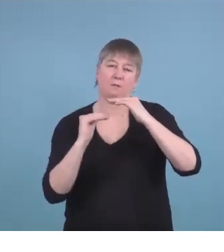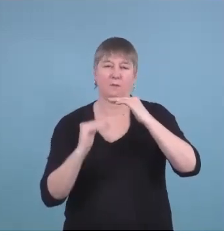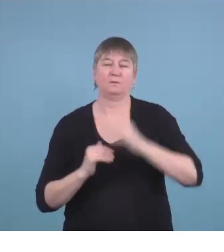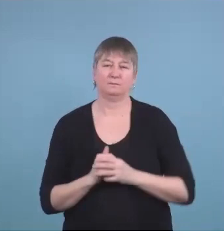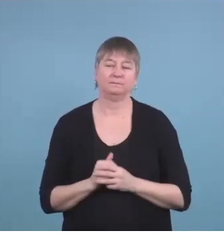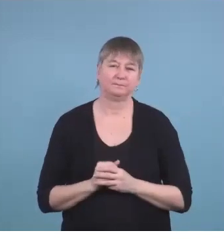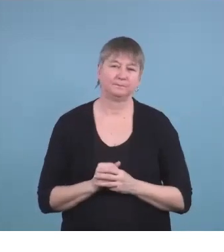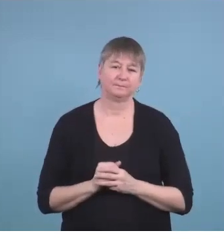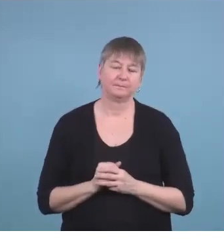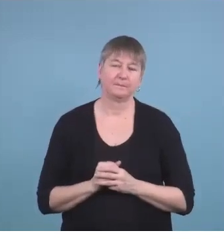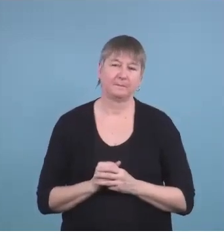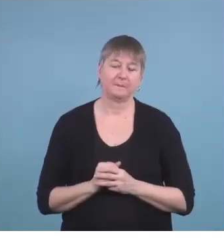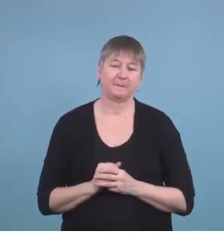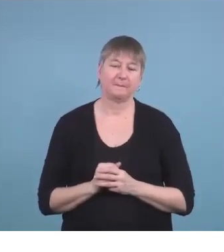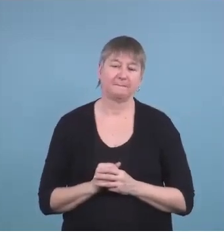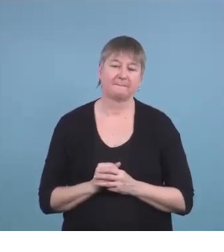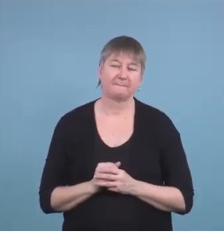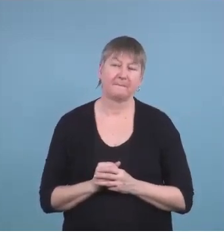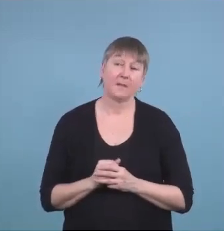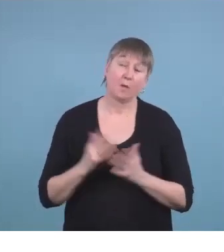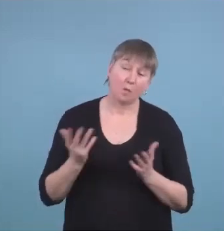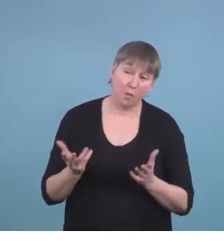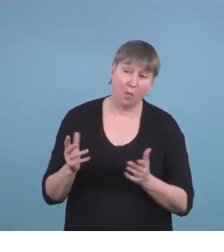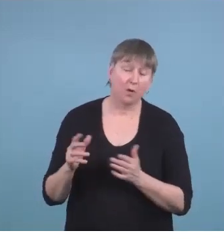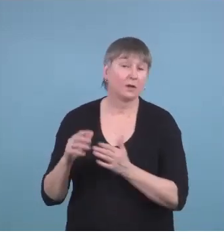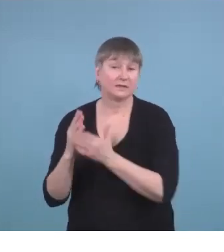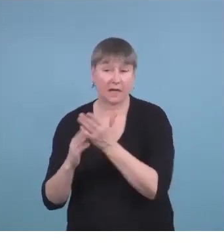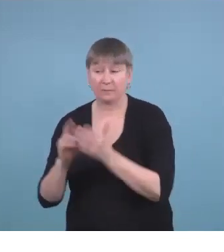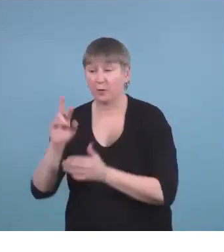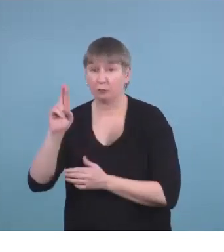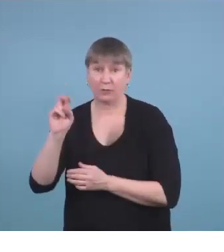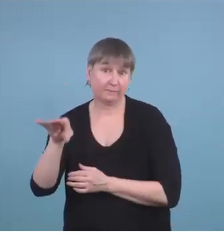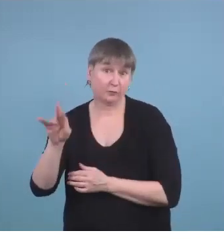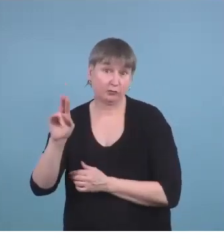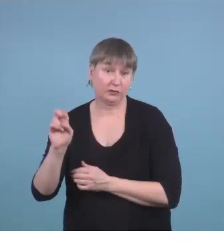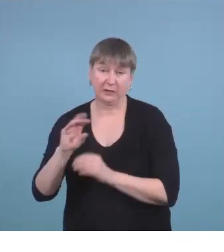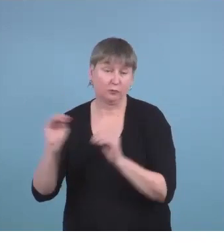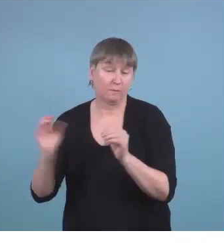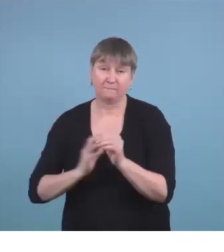or it can be students who are refugees without formal education experience